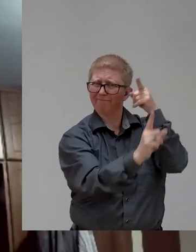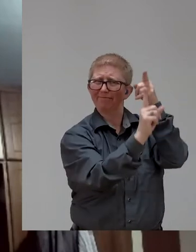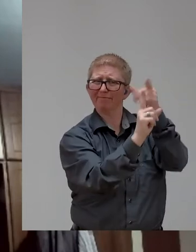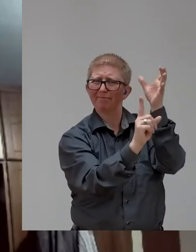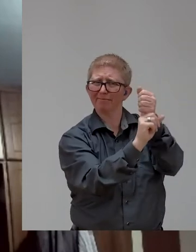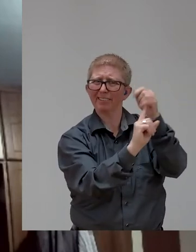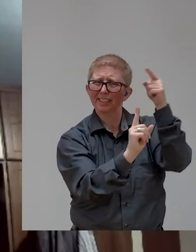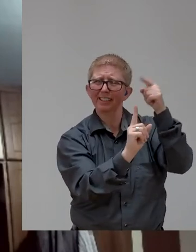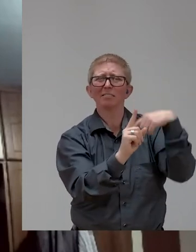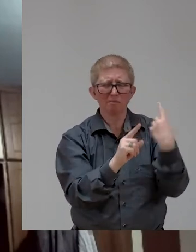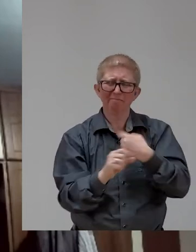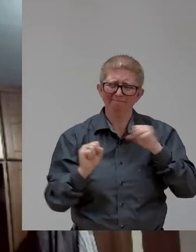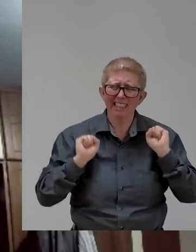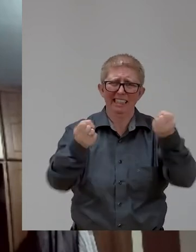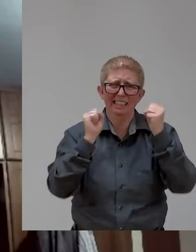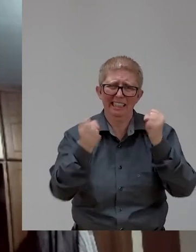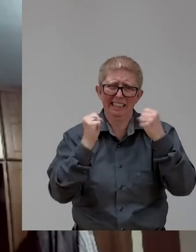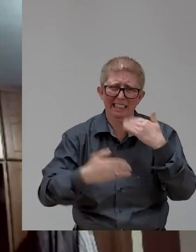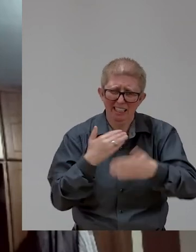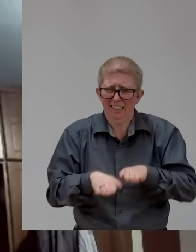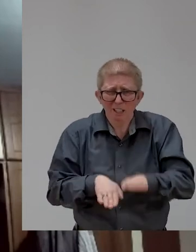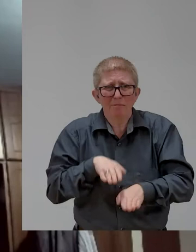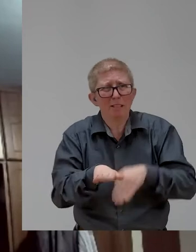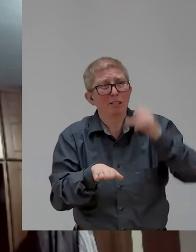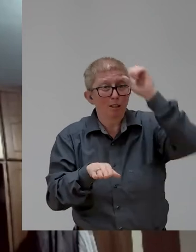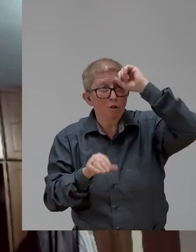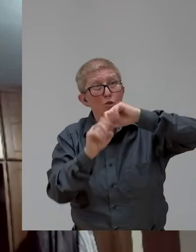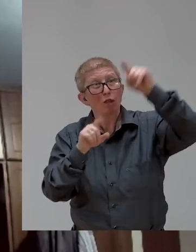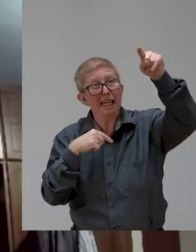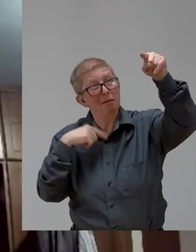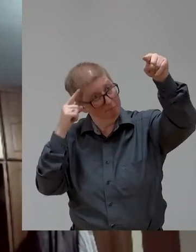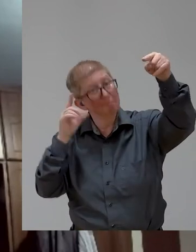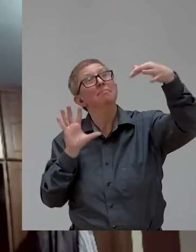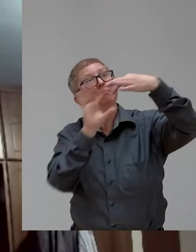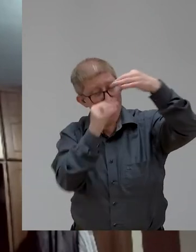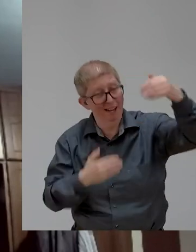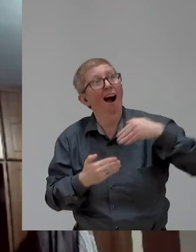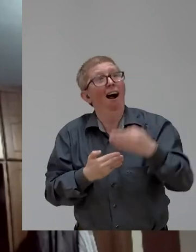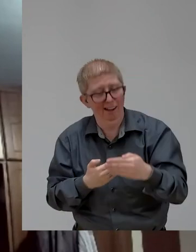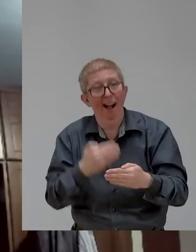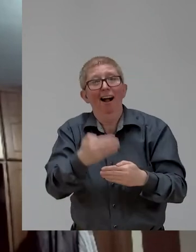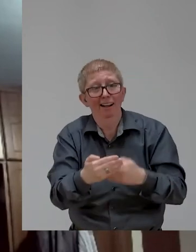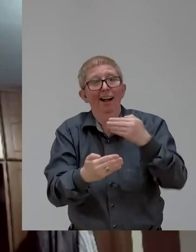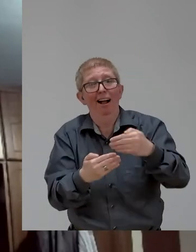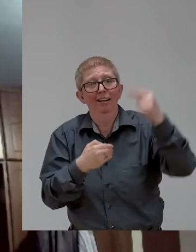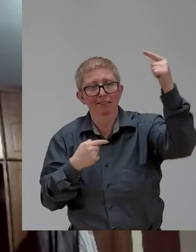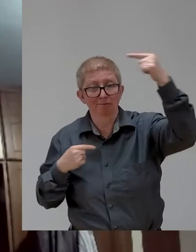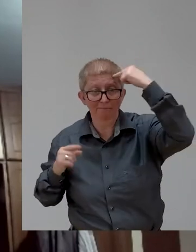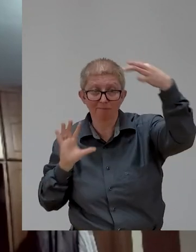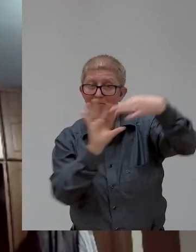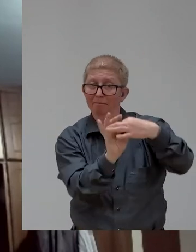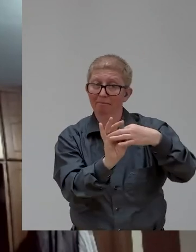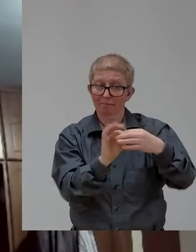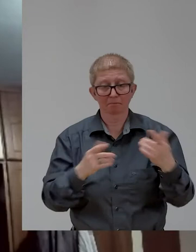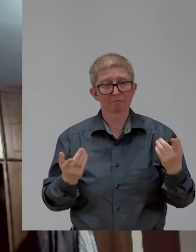contributing or bringing you closer to what you dream. For example, I can say that when I started my school in Ethiopia,